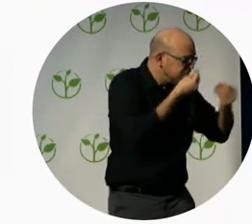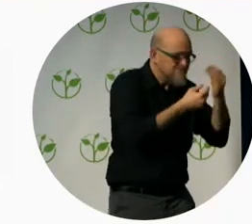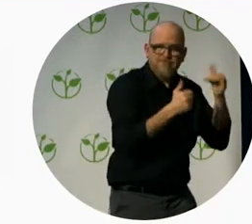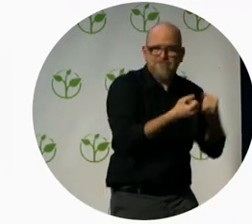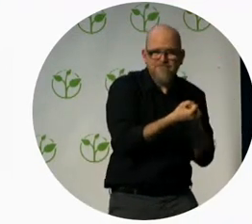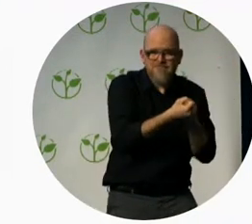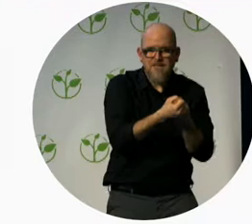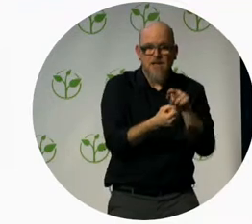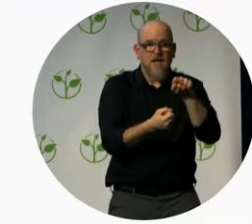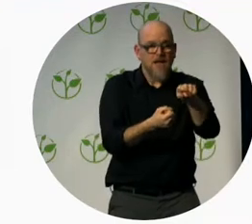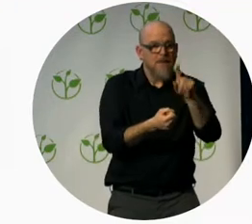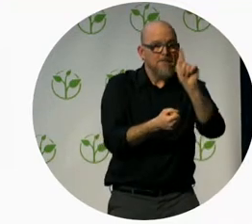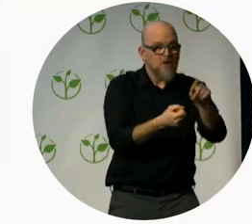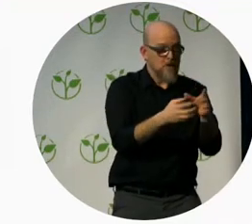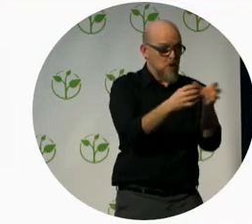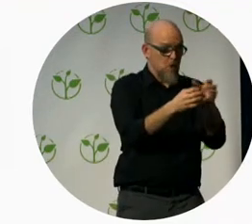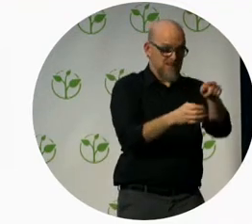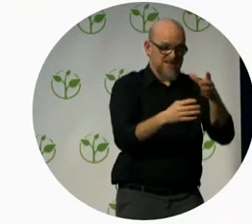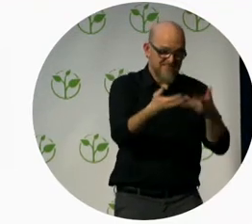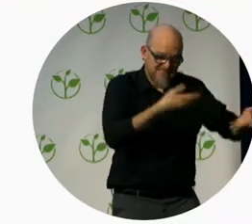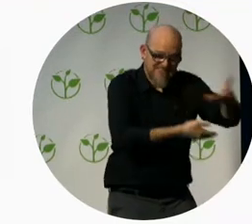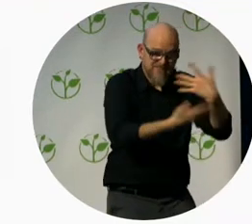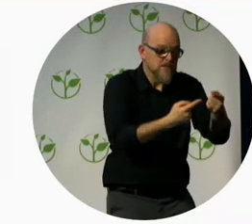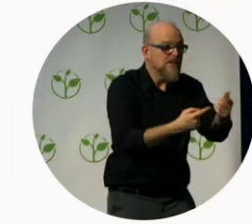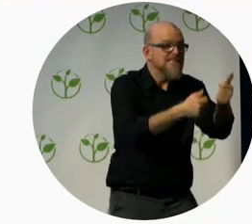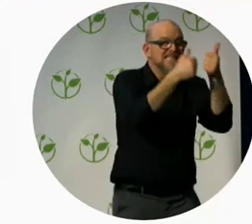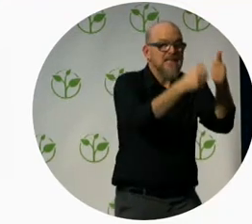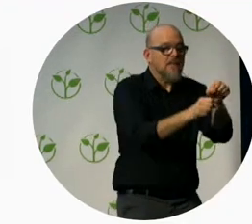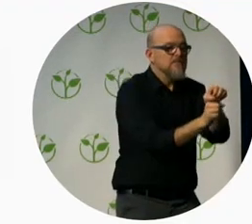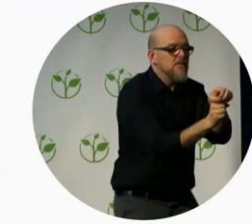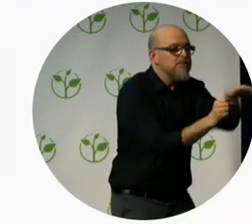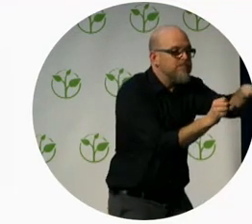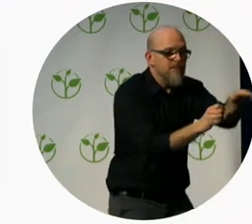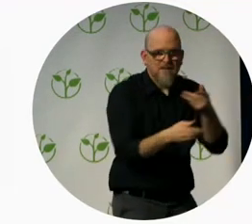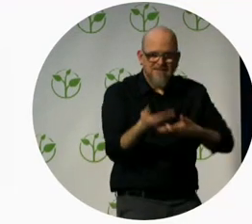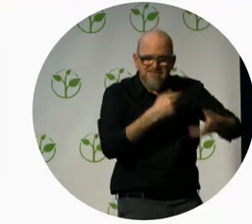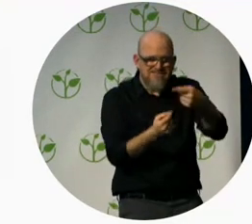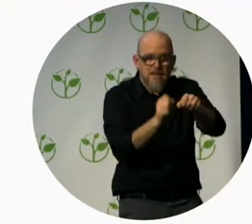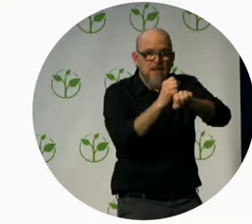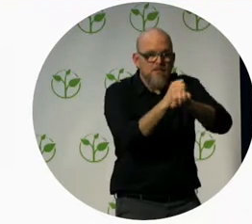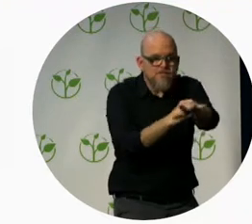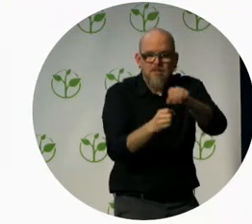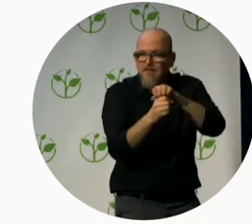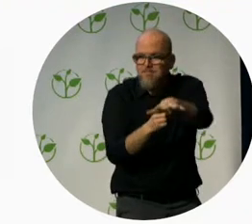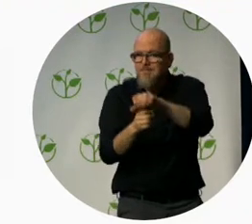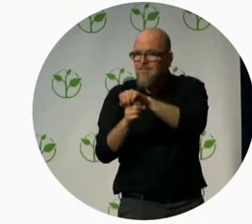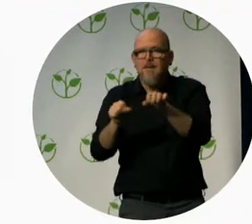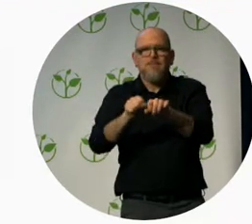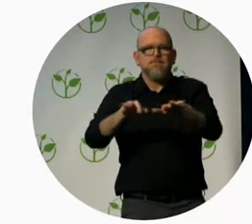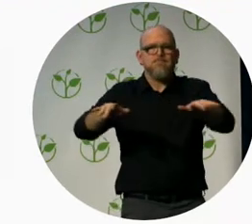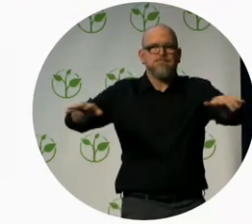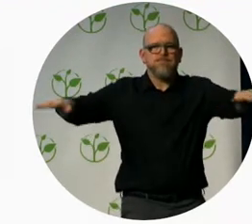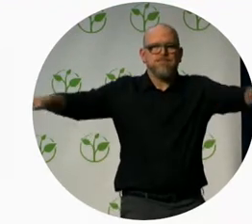But so do parents with baby carriages and travelers with luggage. The concept of universal design for learning